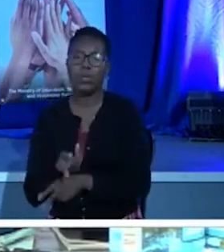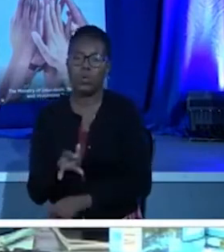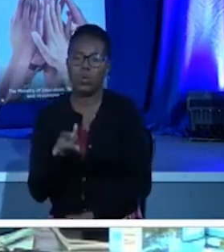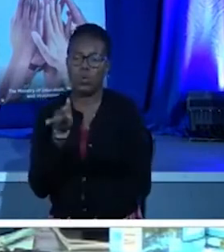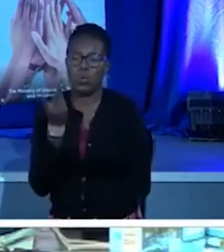have. We'll see Thank Thank